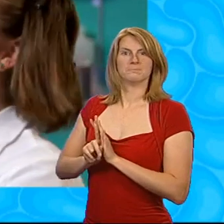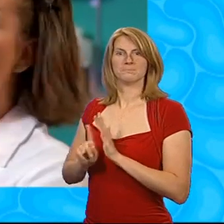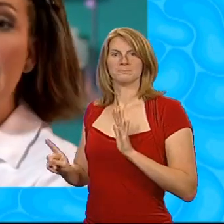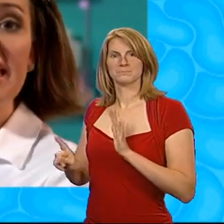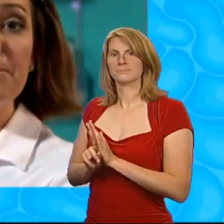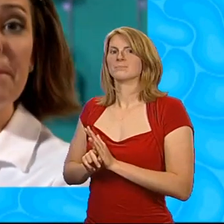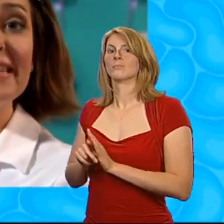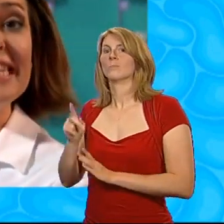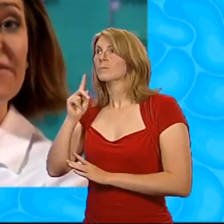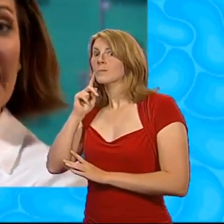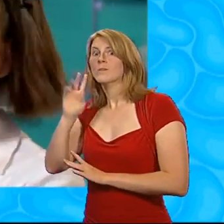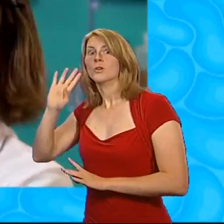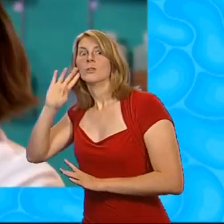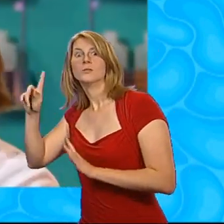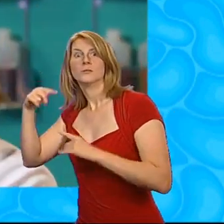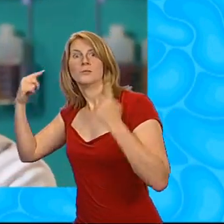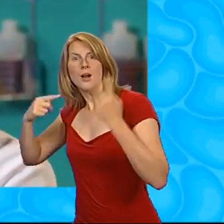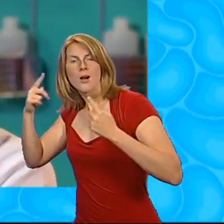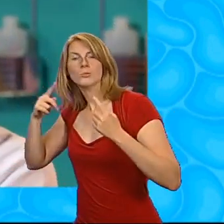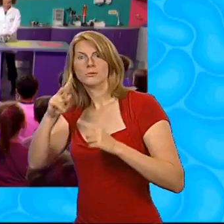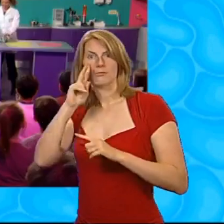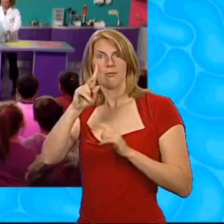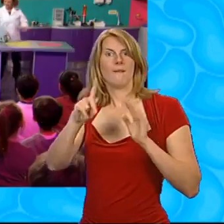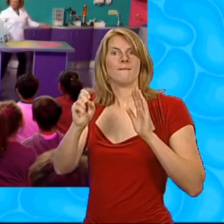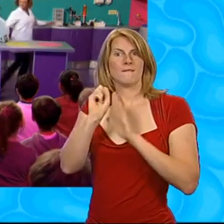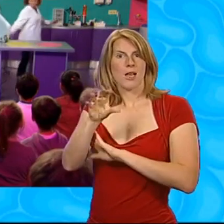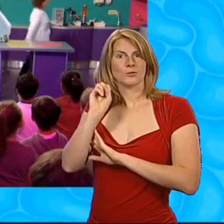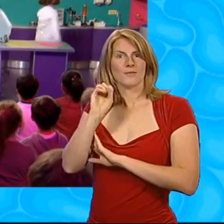Oh, I hear a beep. I see a flash. I wonder what they're going to ask.